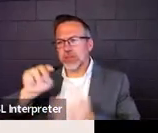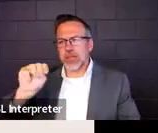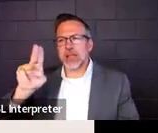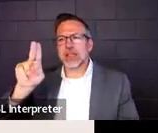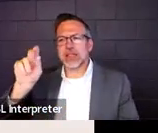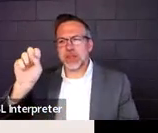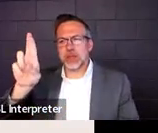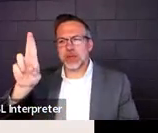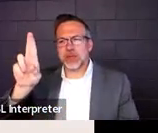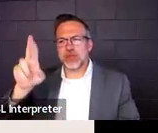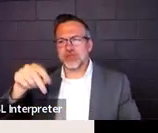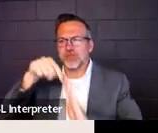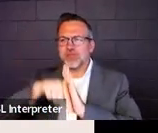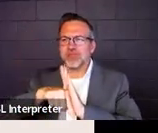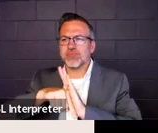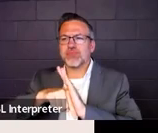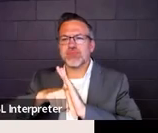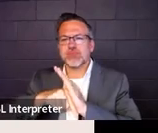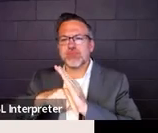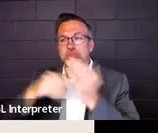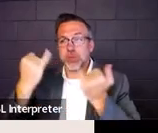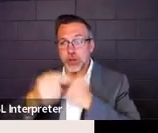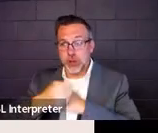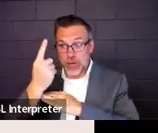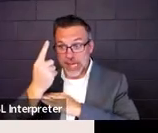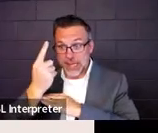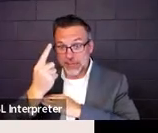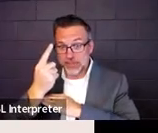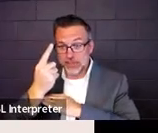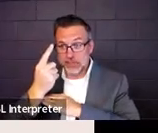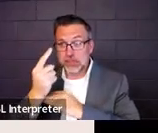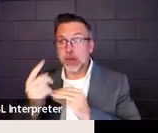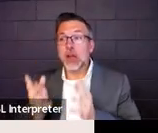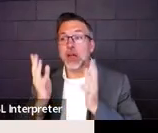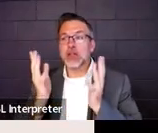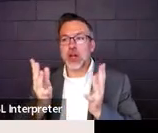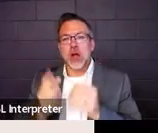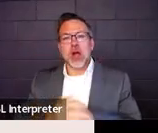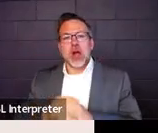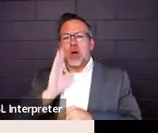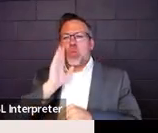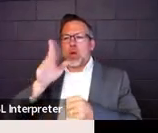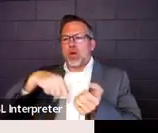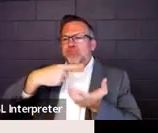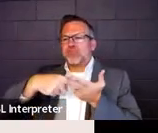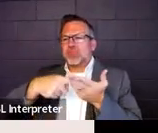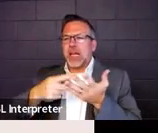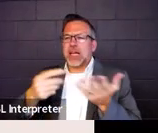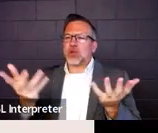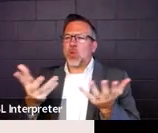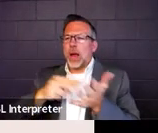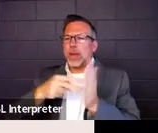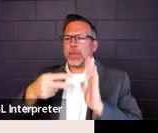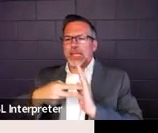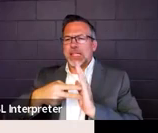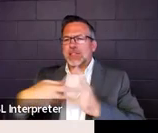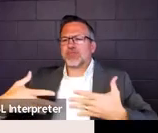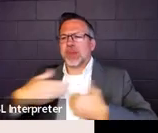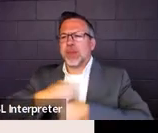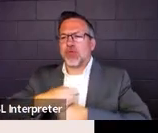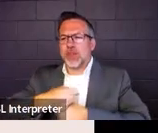So let's start with that. We're going to start with how MUSER defines an abbreviated day.